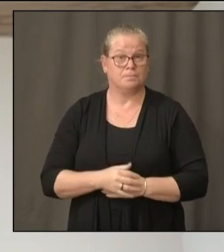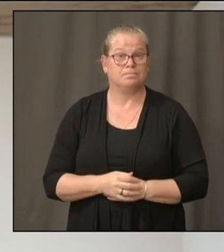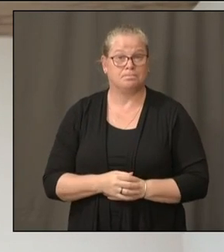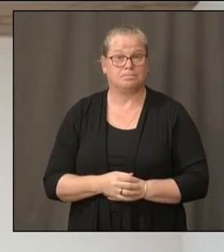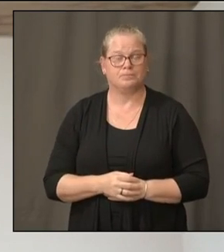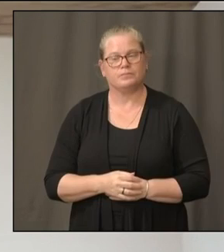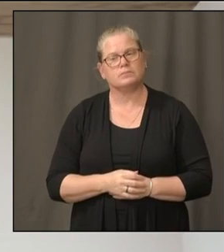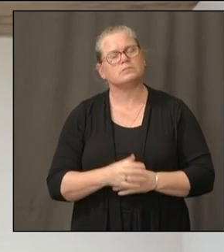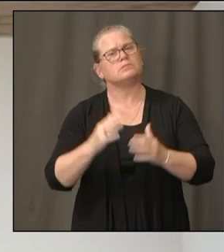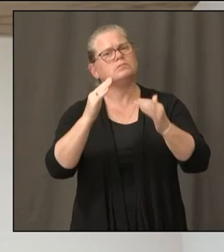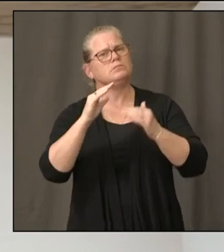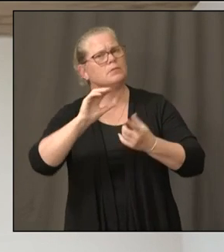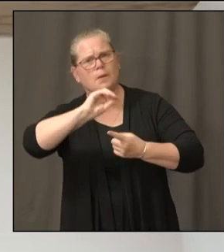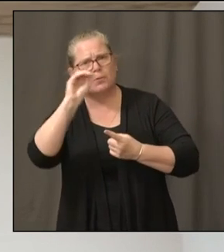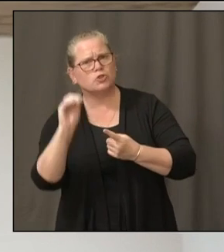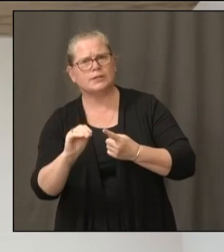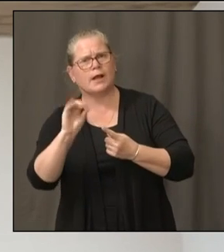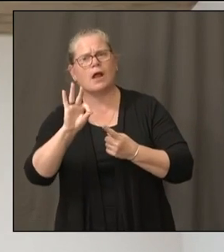are we for responses?